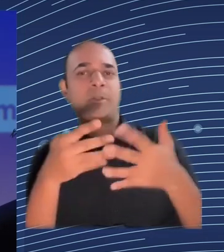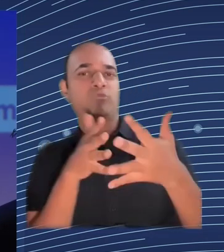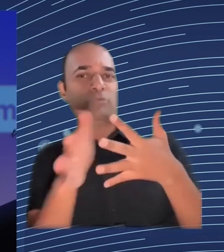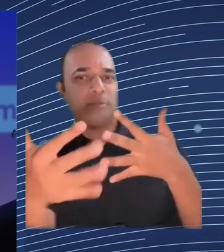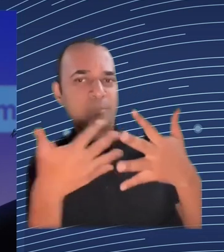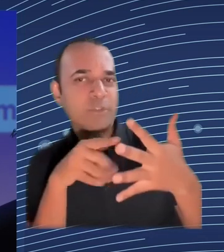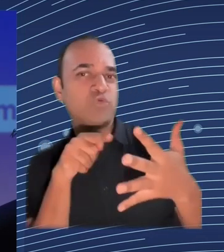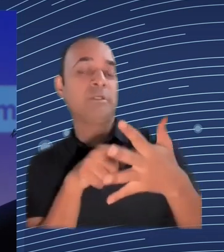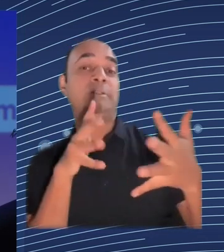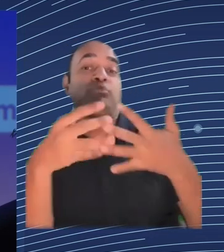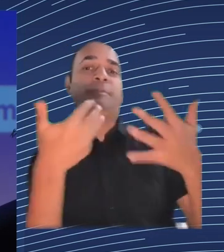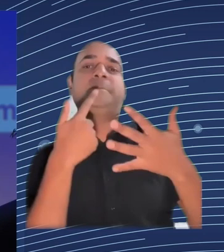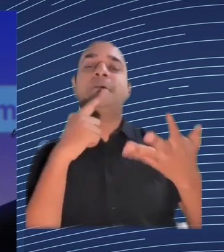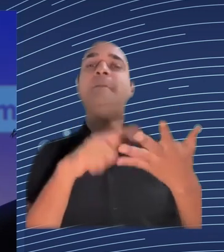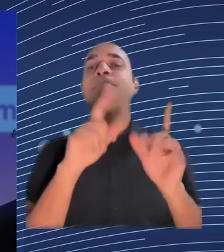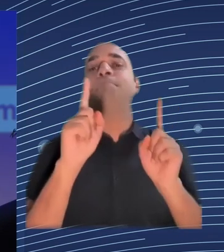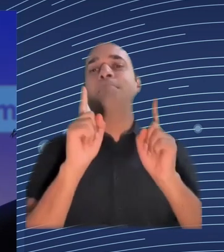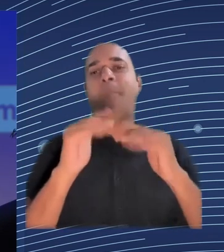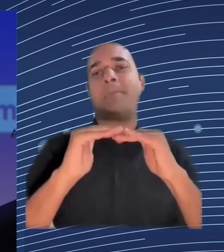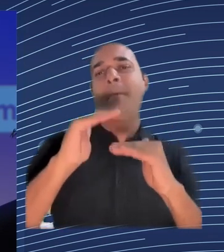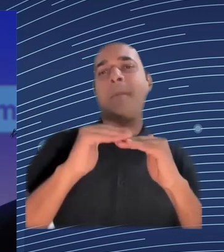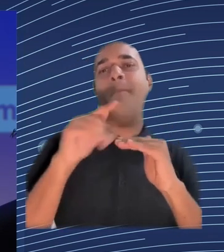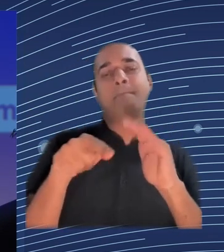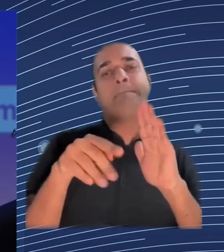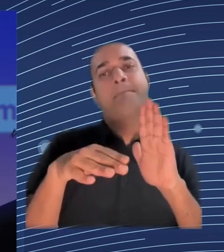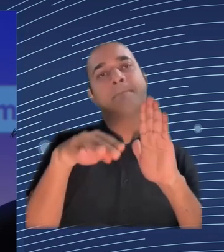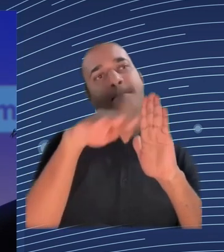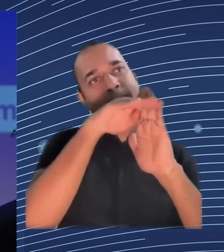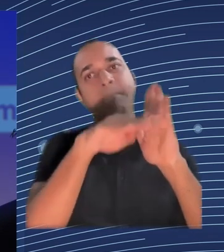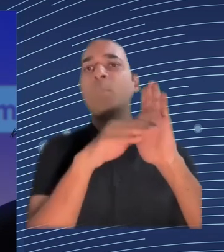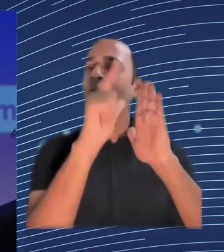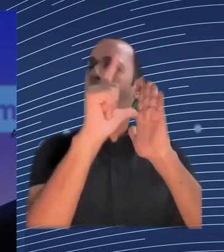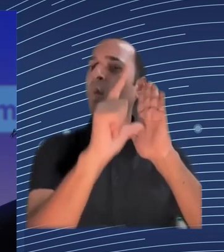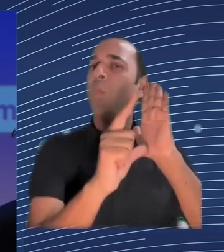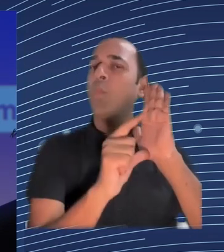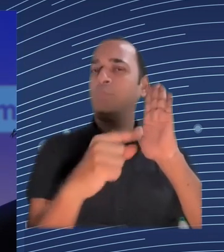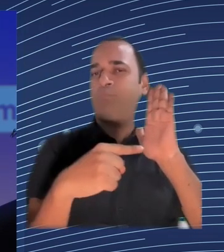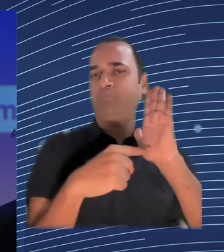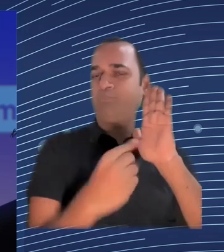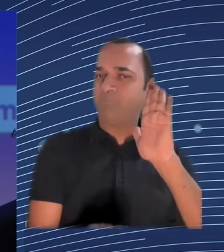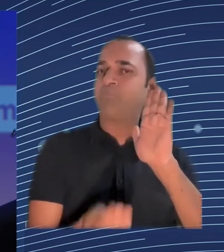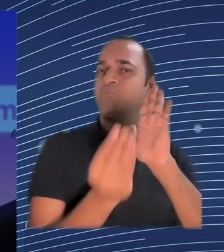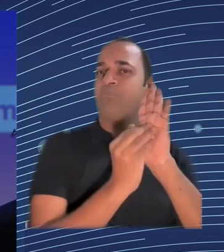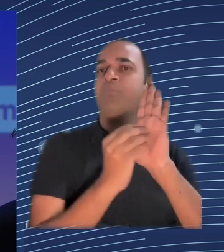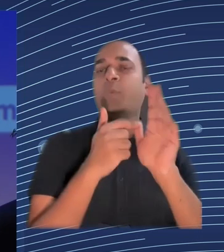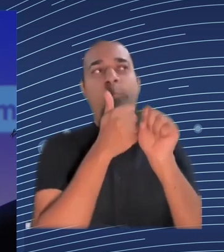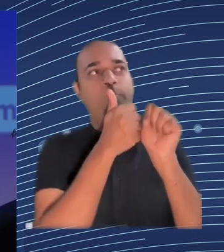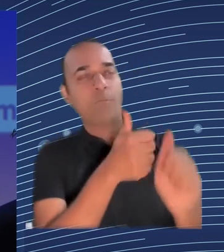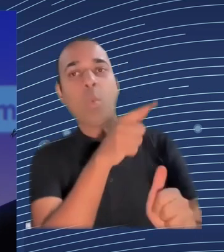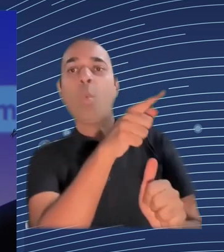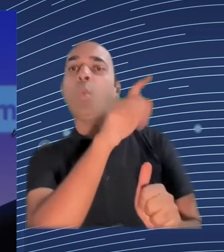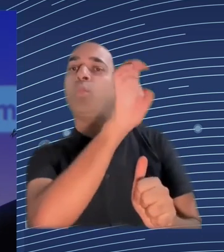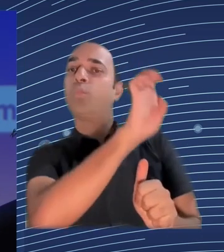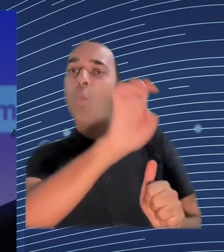the first thing you have to inform them so then we'll see if you have legitimate interest